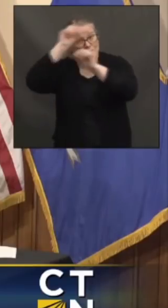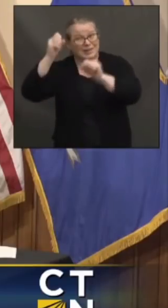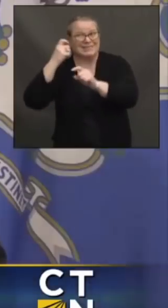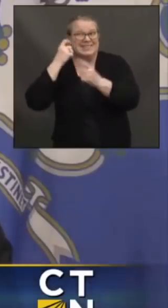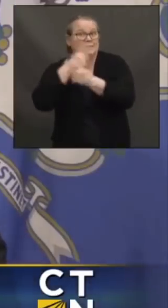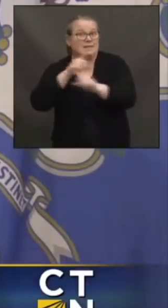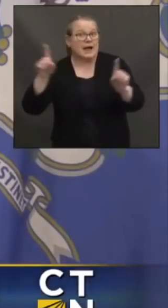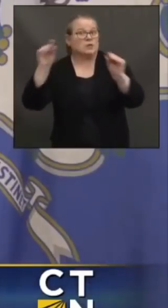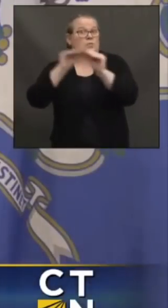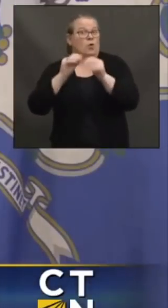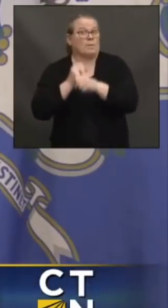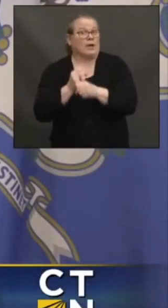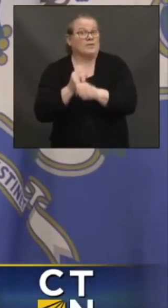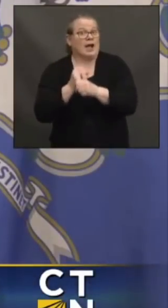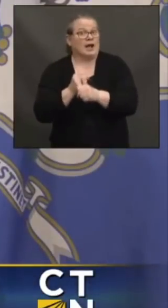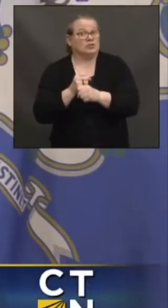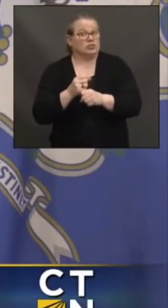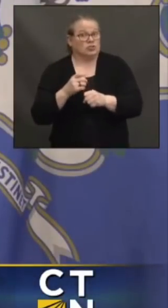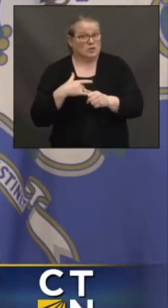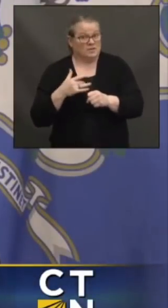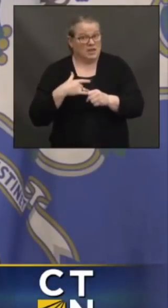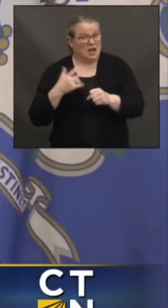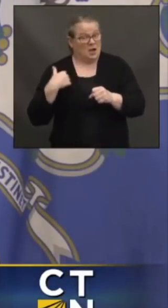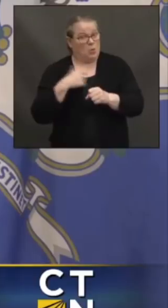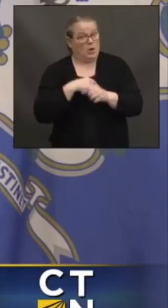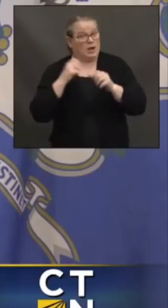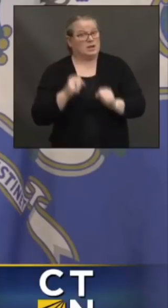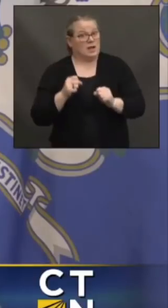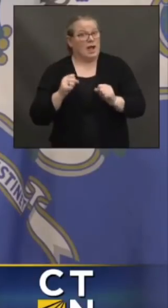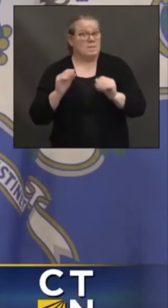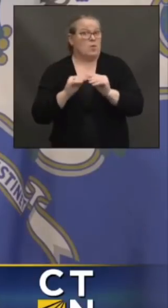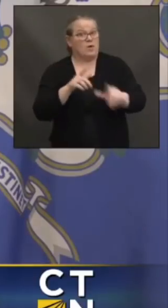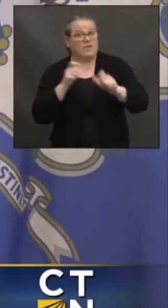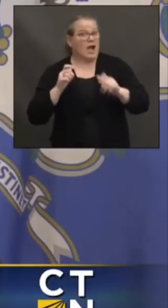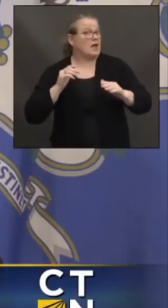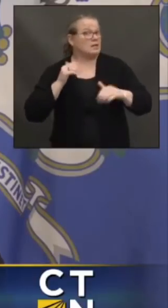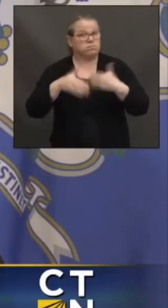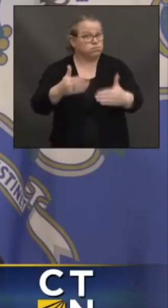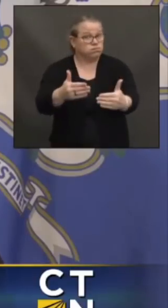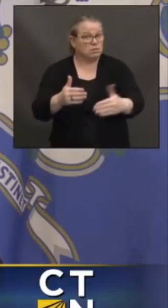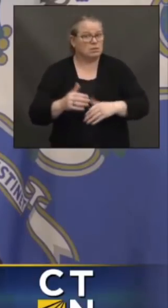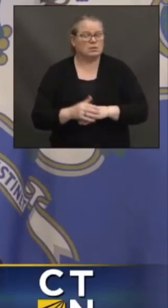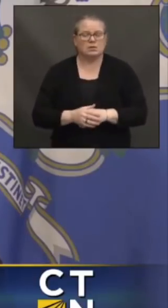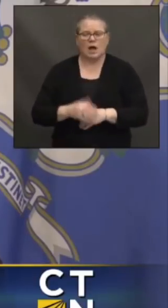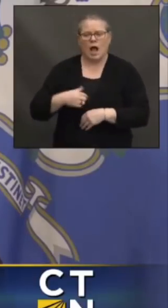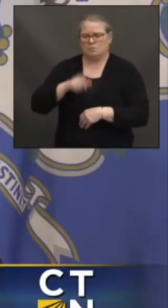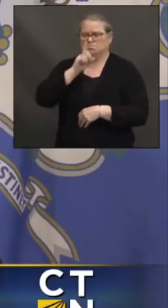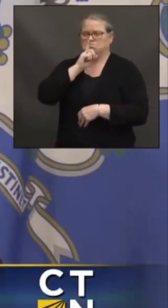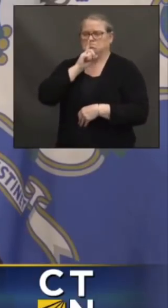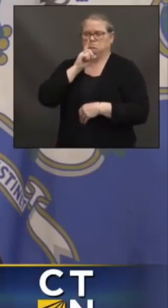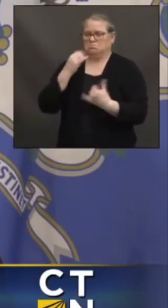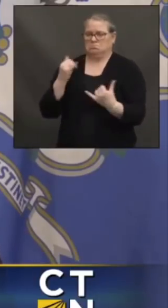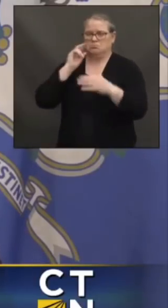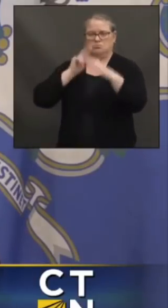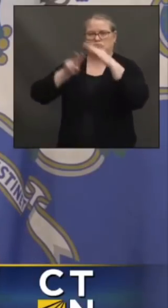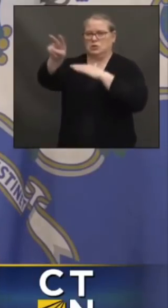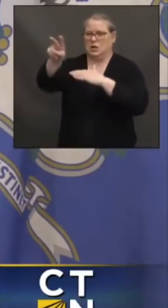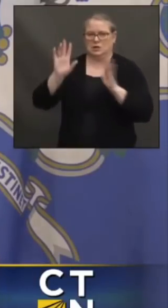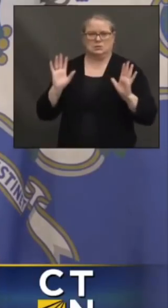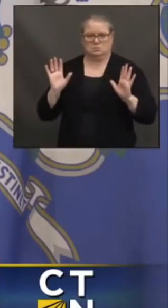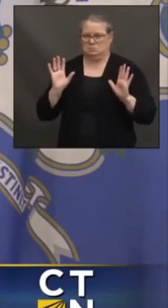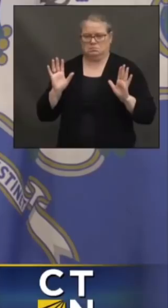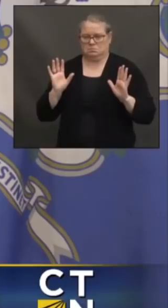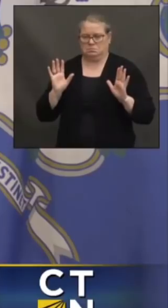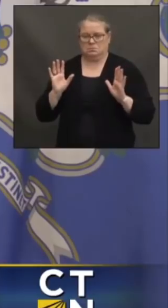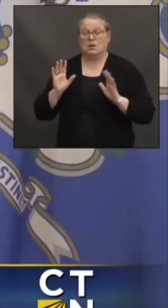Yeah, I'm not going to predict that yet, but let's face it, they're ramping up significantly. You know, as Chris mentioned, with